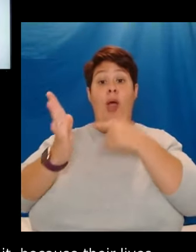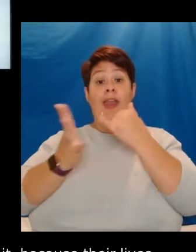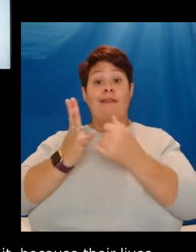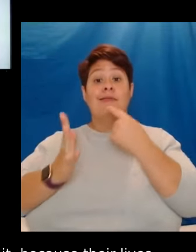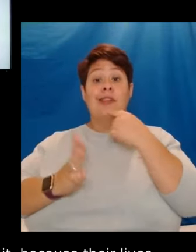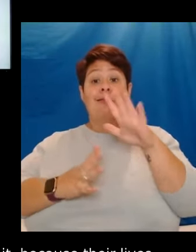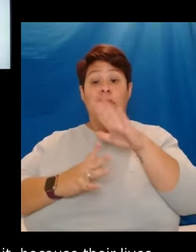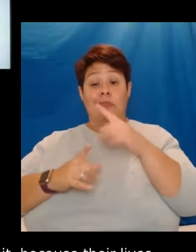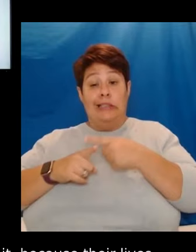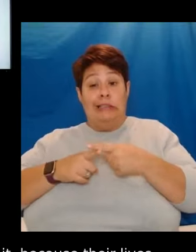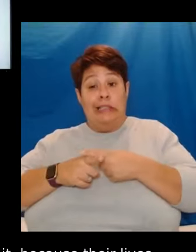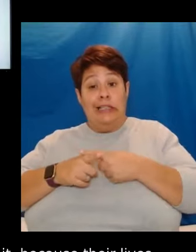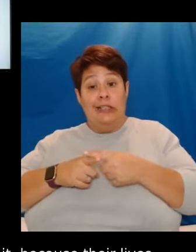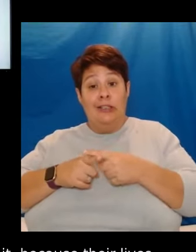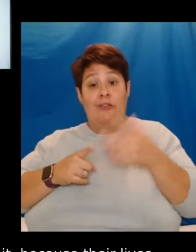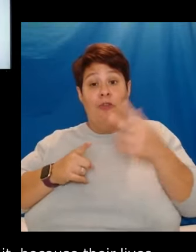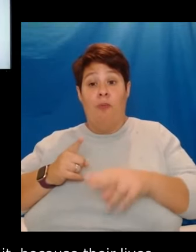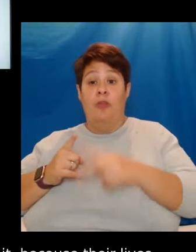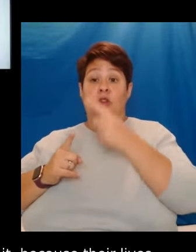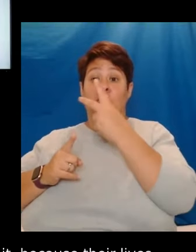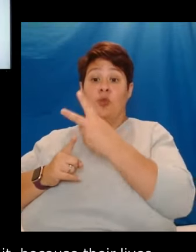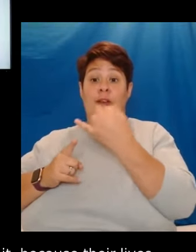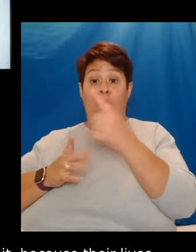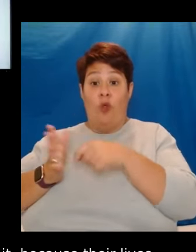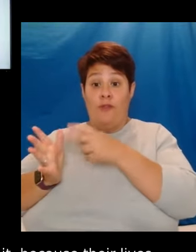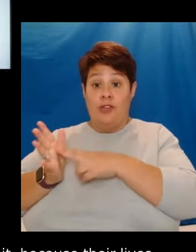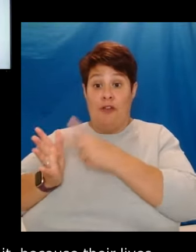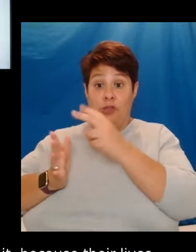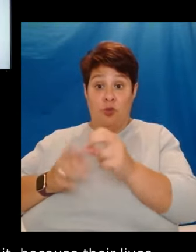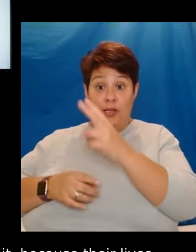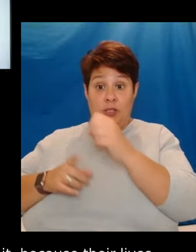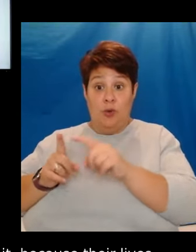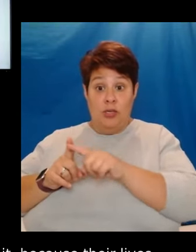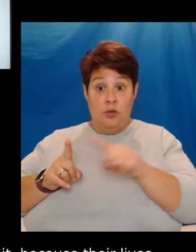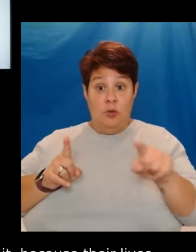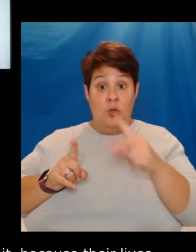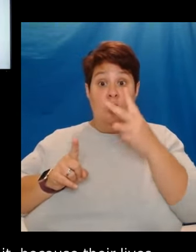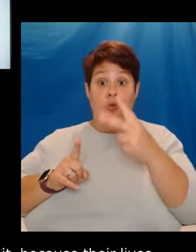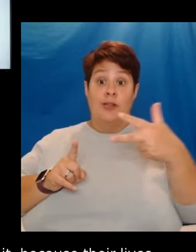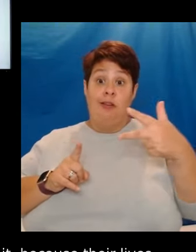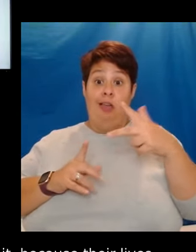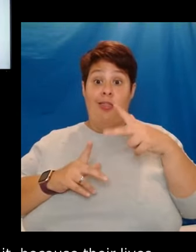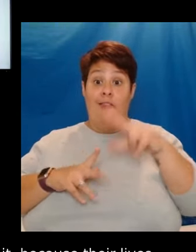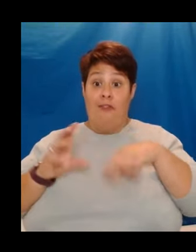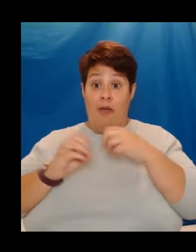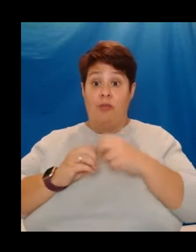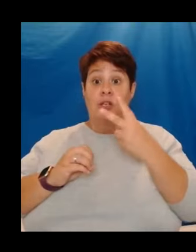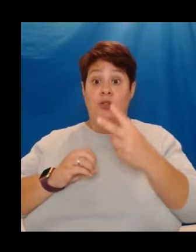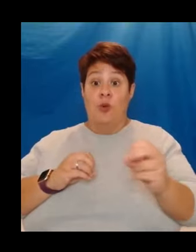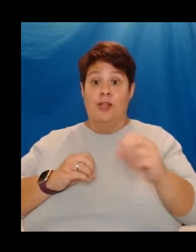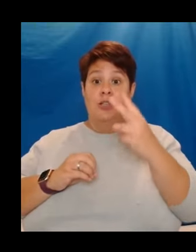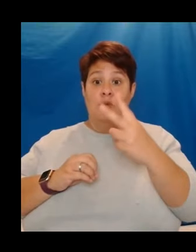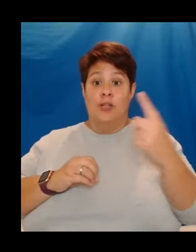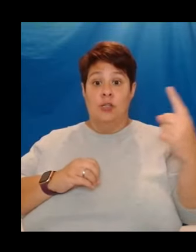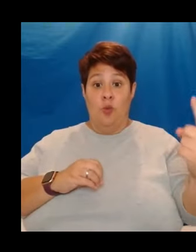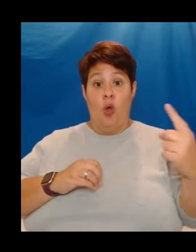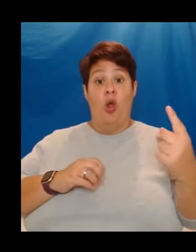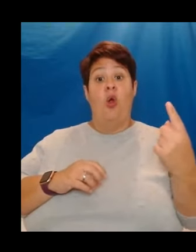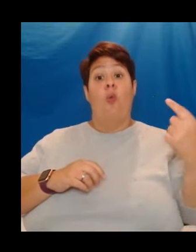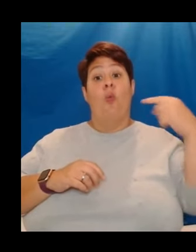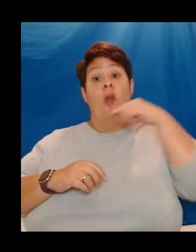England, between the 24th of January 2020 and the 28th of February 2021, 105